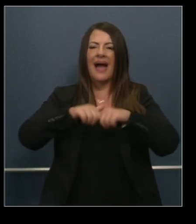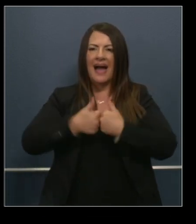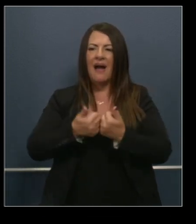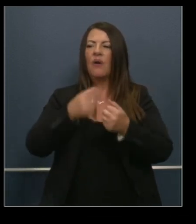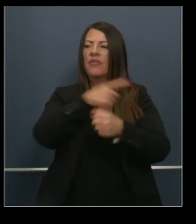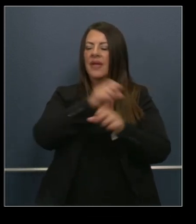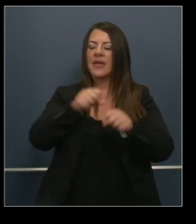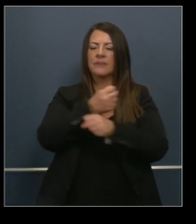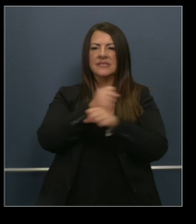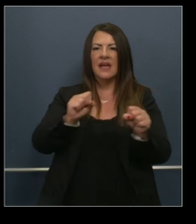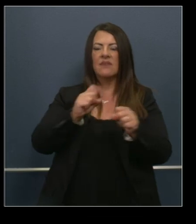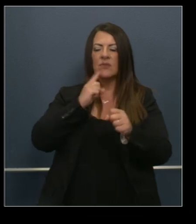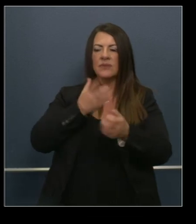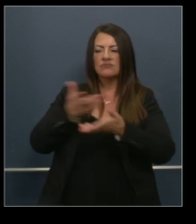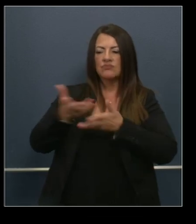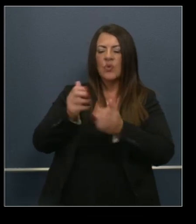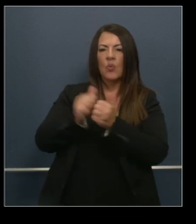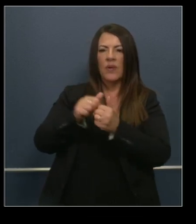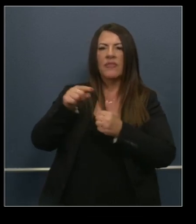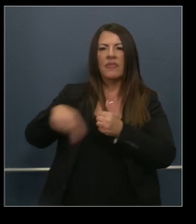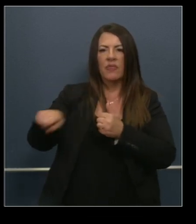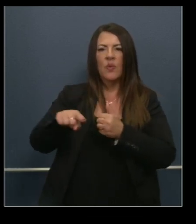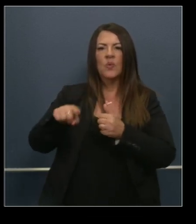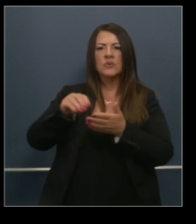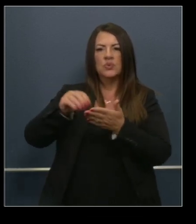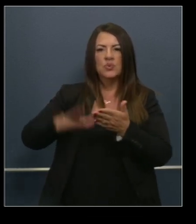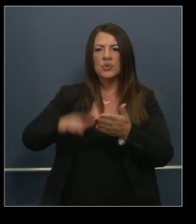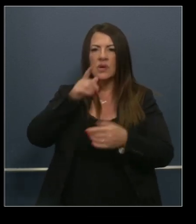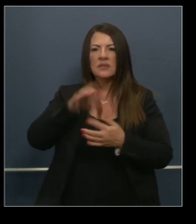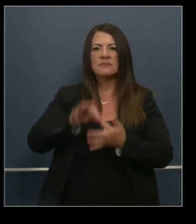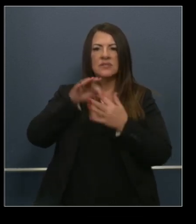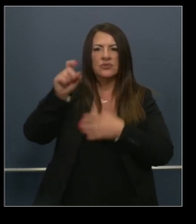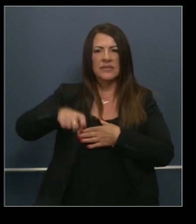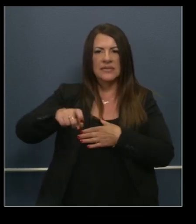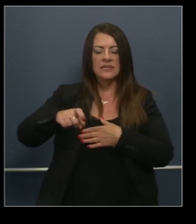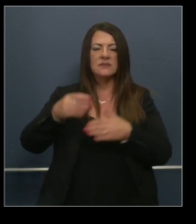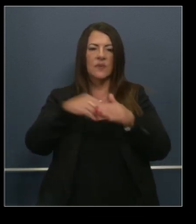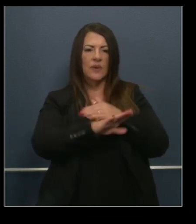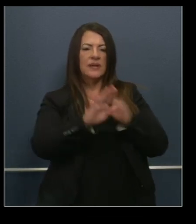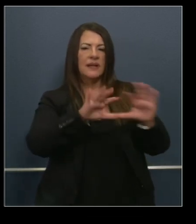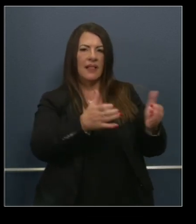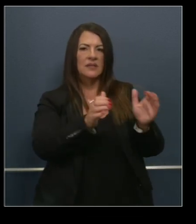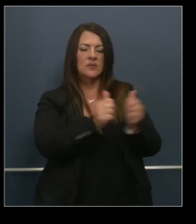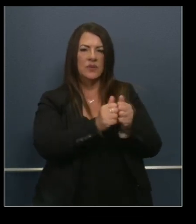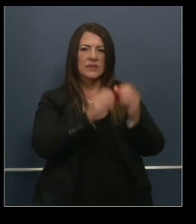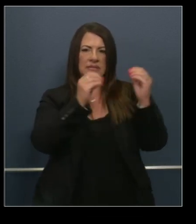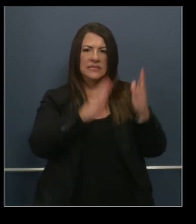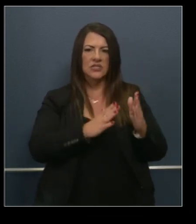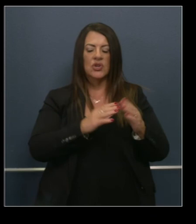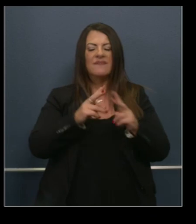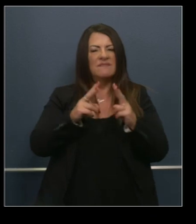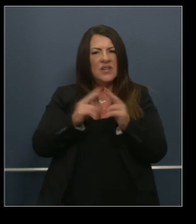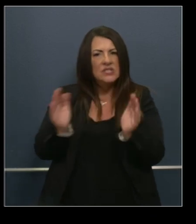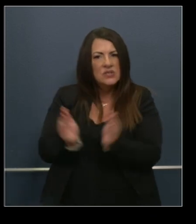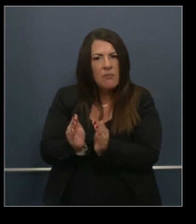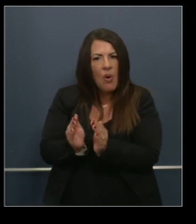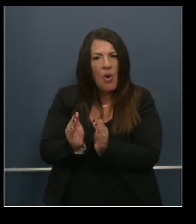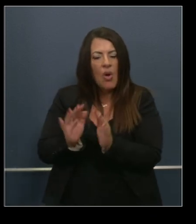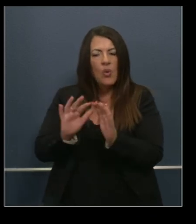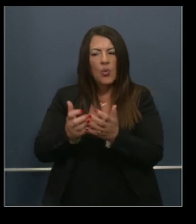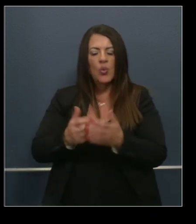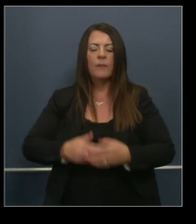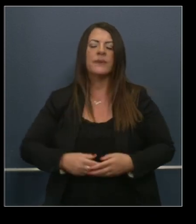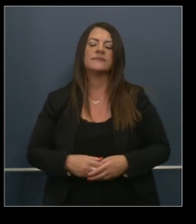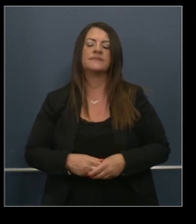in school districts that are on the watch list, counties that are on the watch list, to convene very small groups that